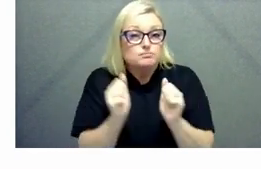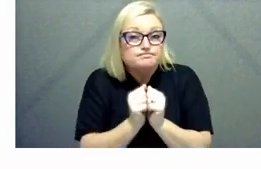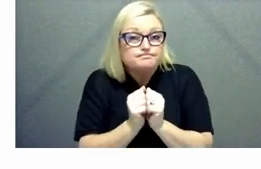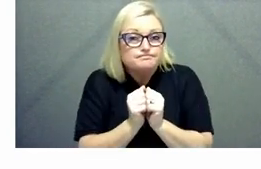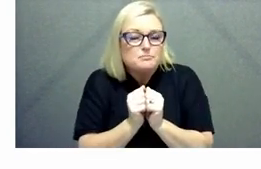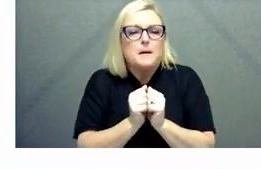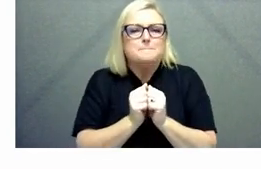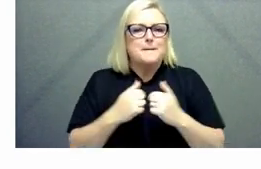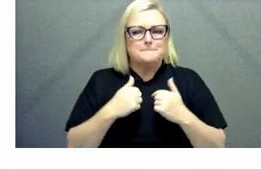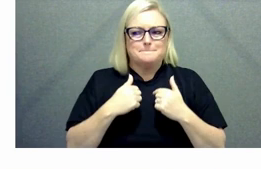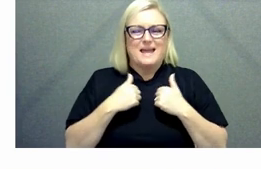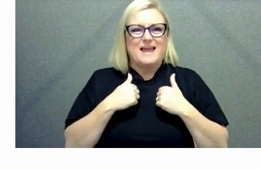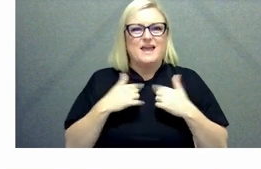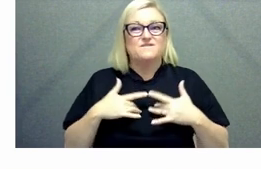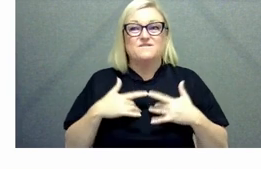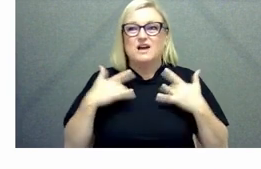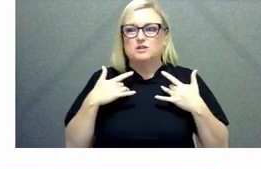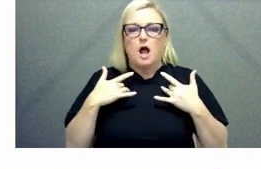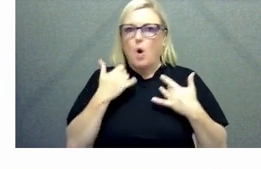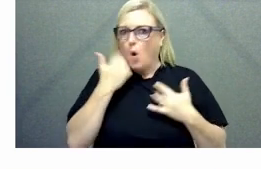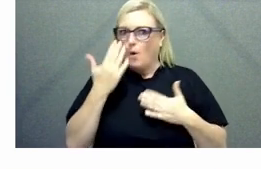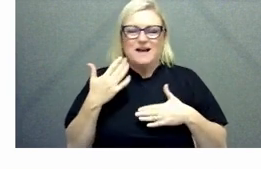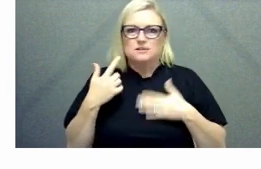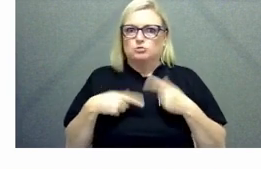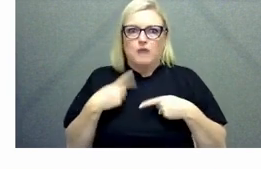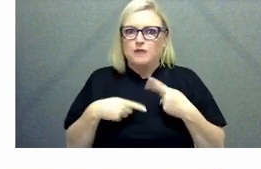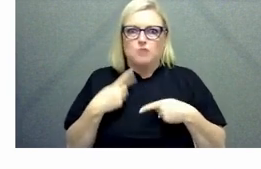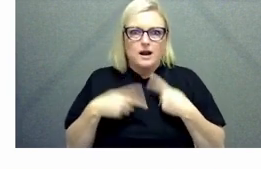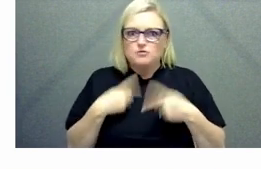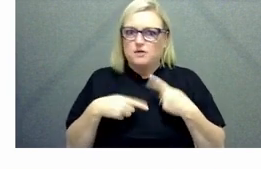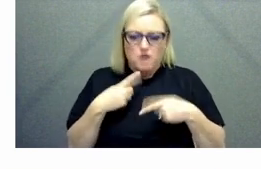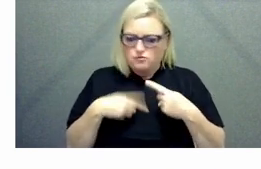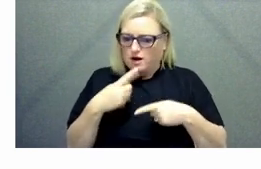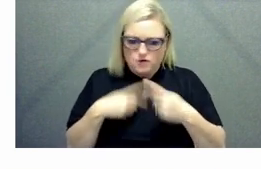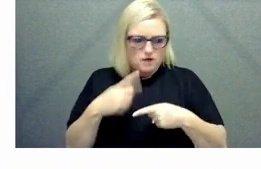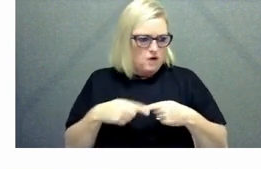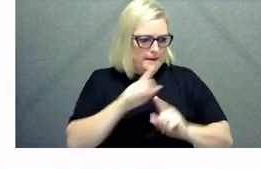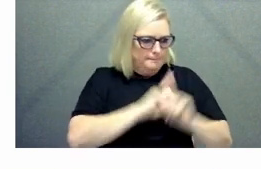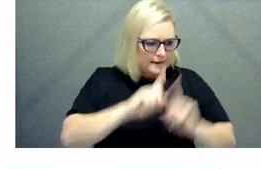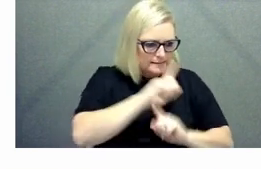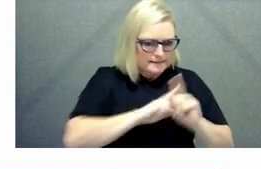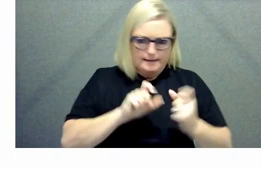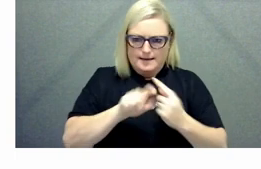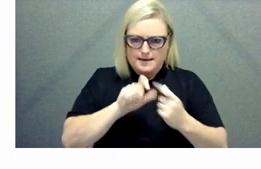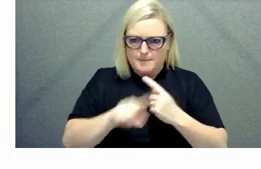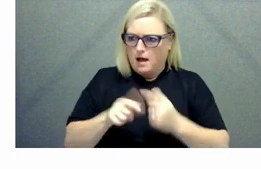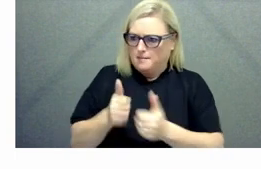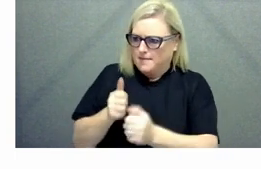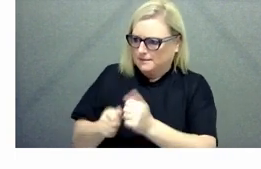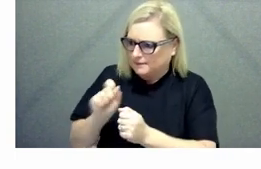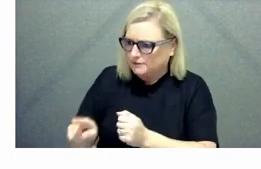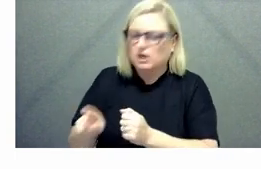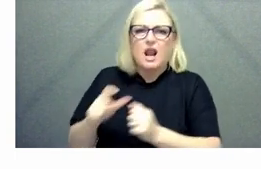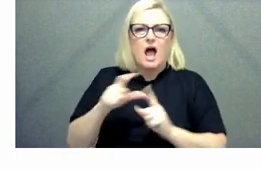people feeling like we're in this constant run um meeting to meeting to email to to message to you know there's this world of digital